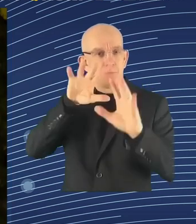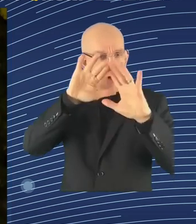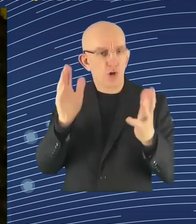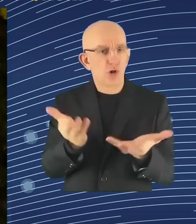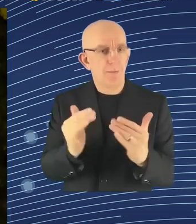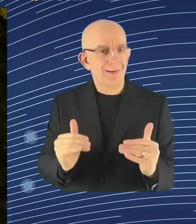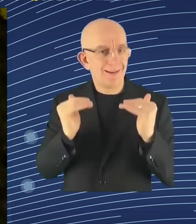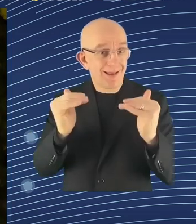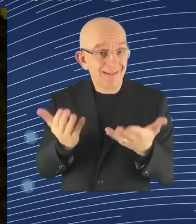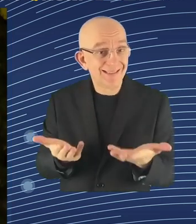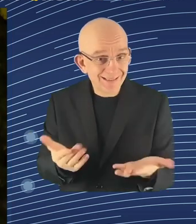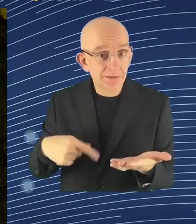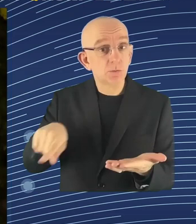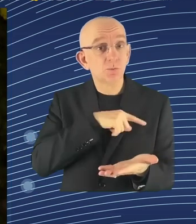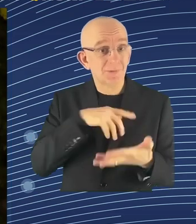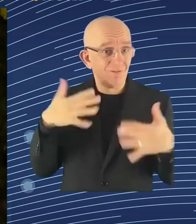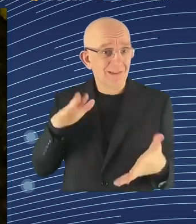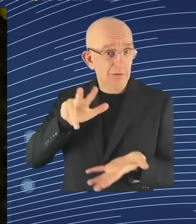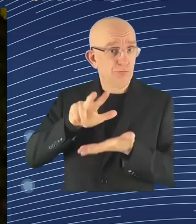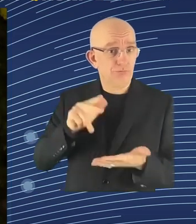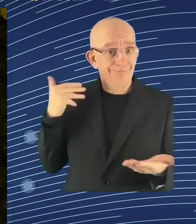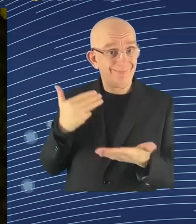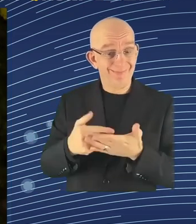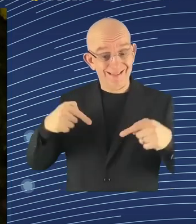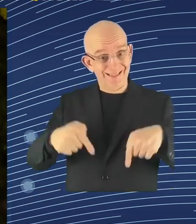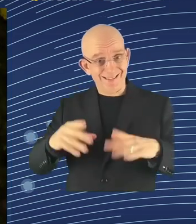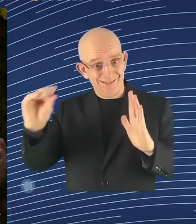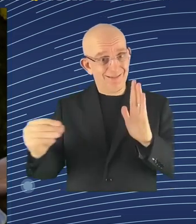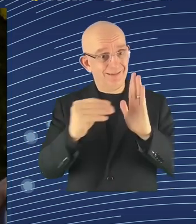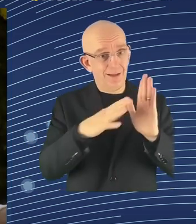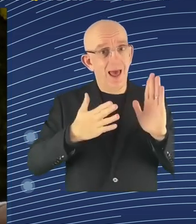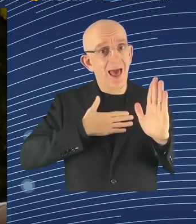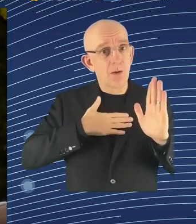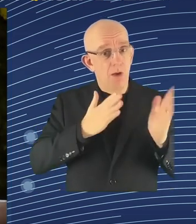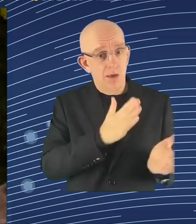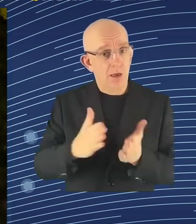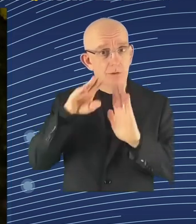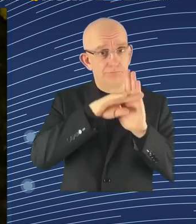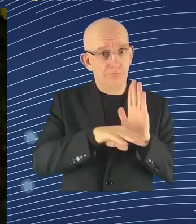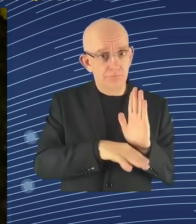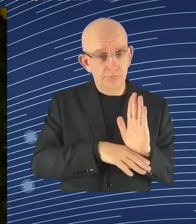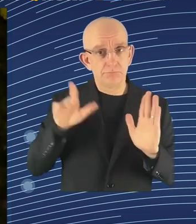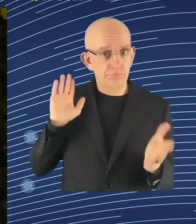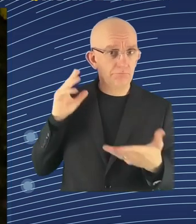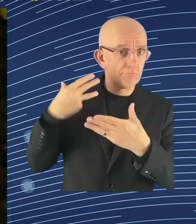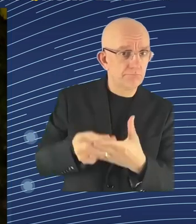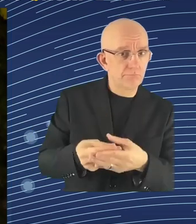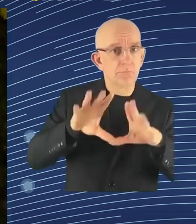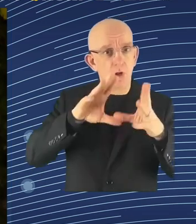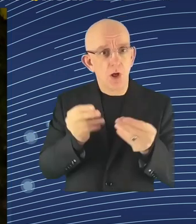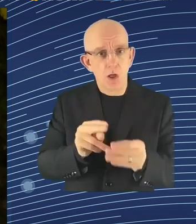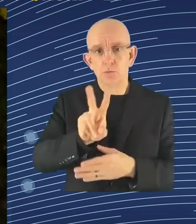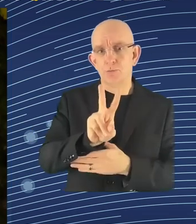field, global standards. And in this sense of course we hope that the EU initiative will already create some